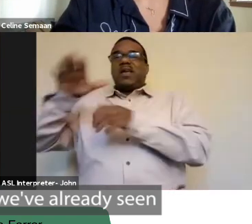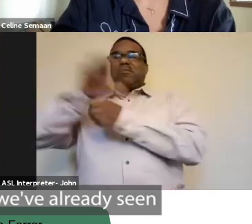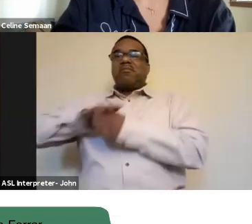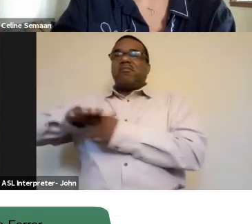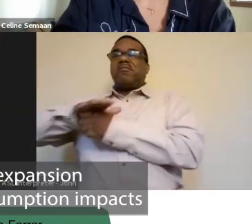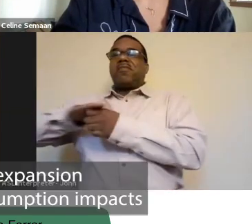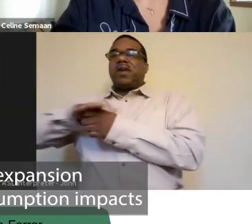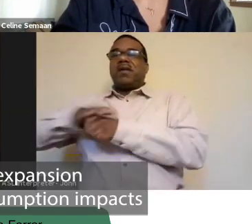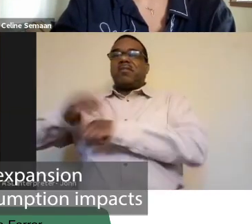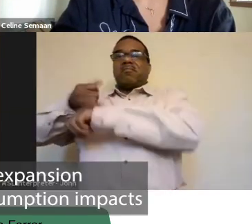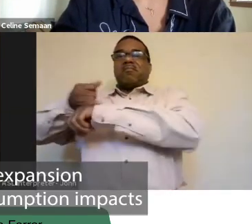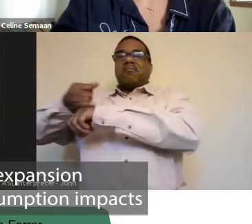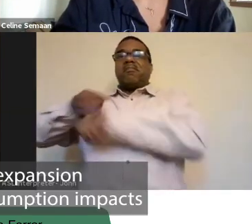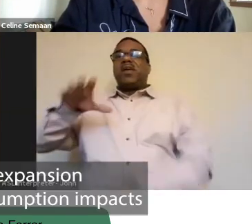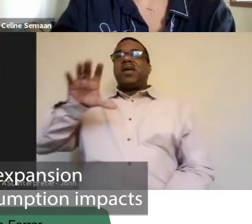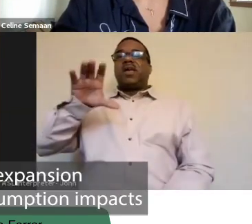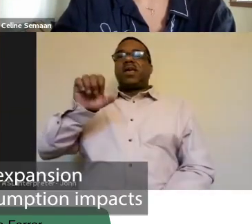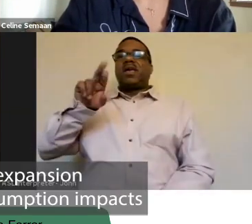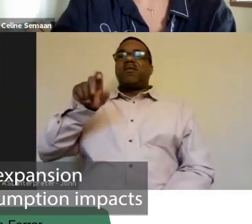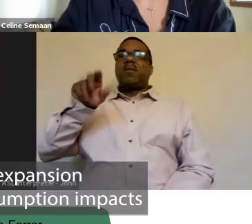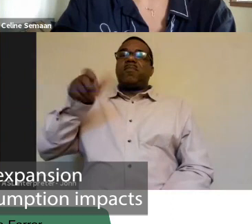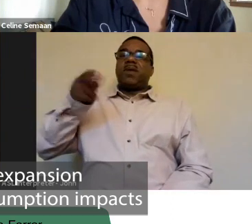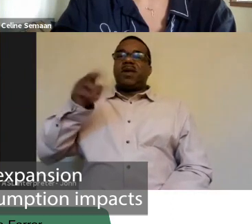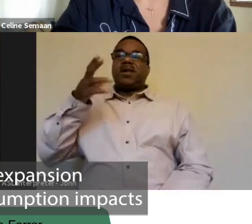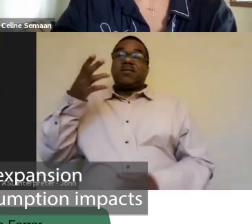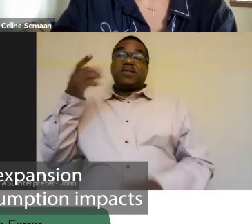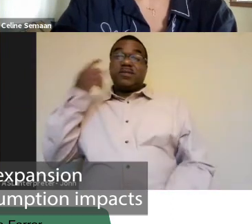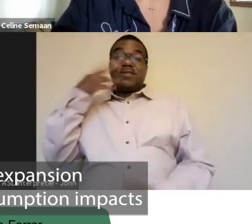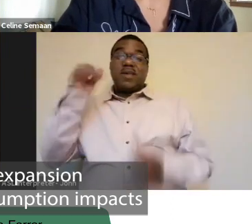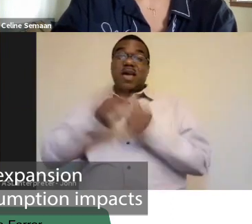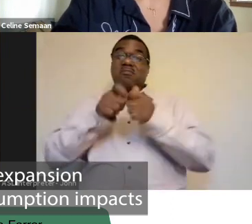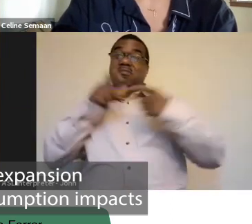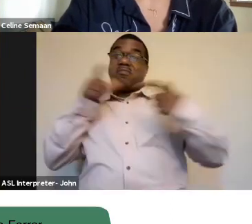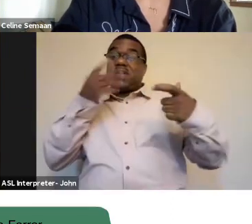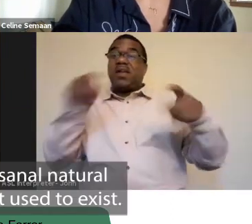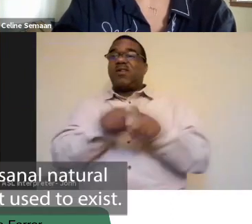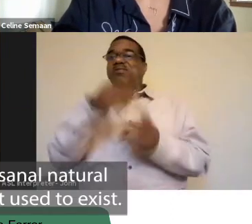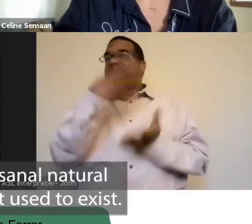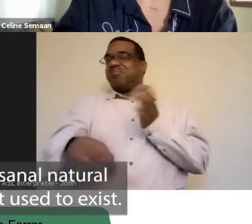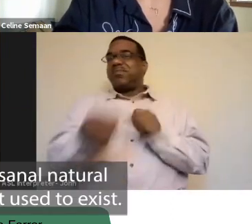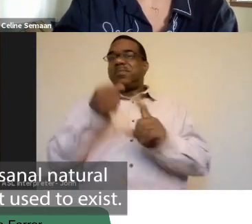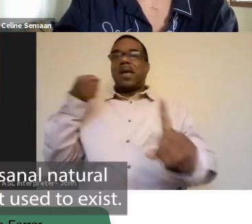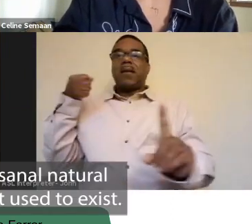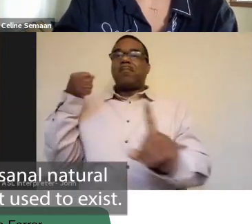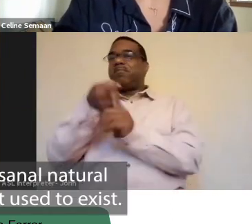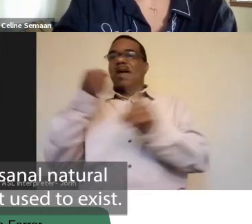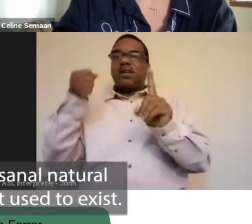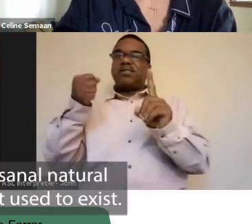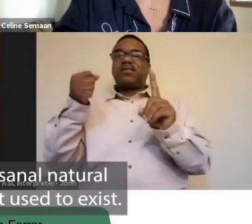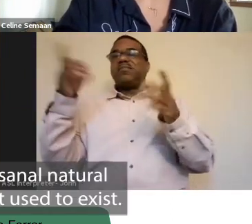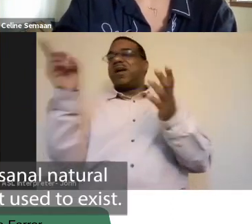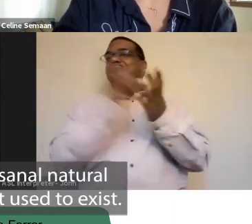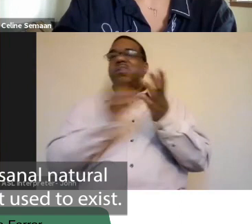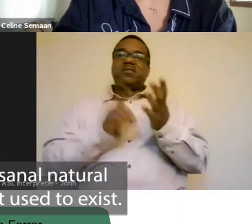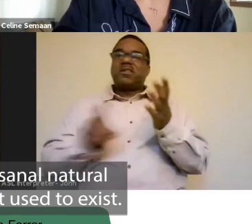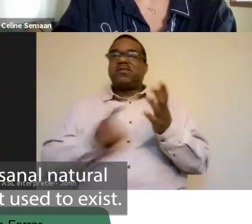seen how this expansion and this overconsumption impacts amazing artisanal, natural